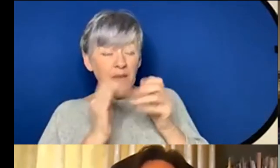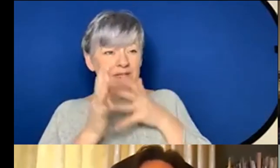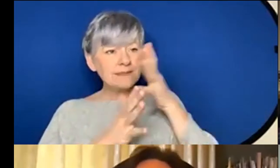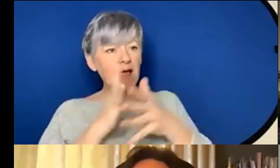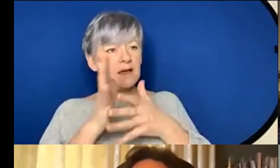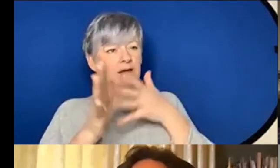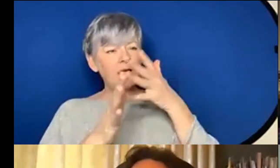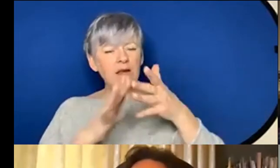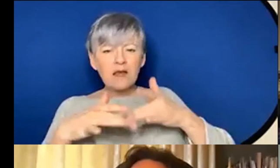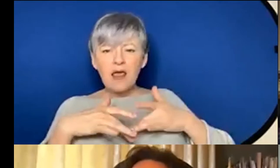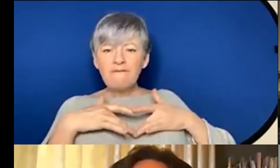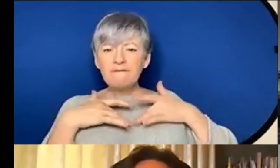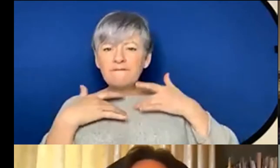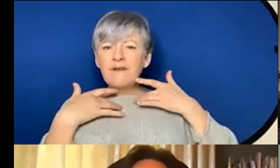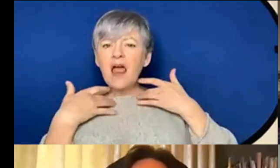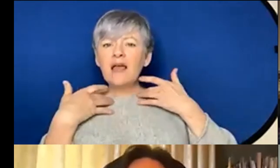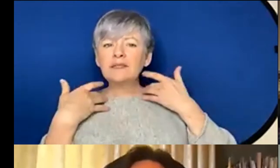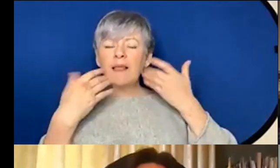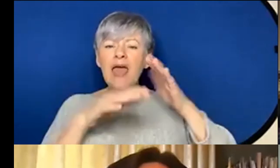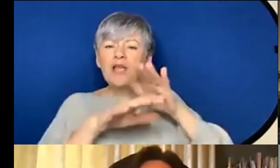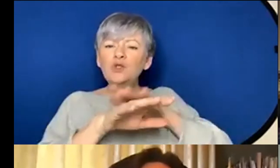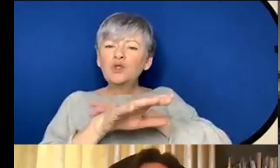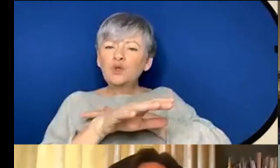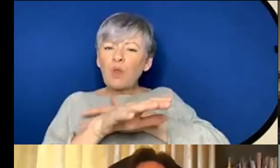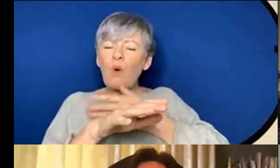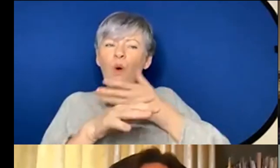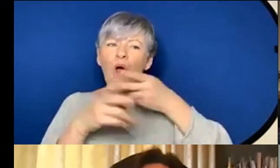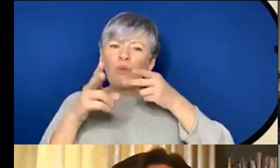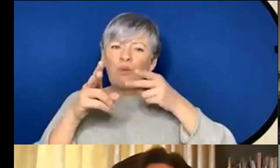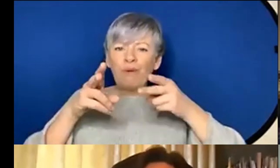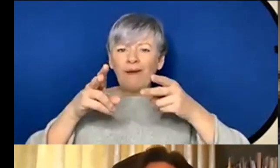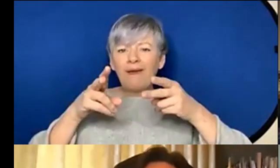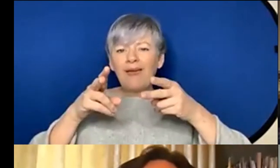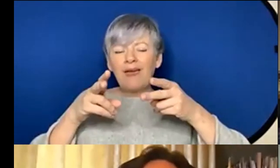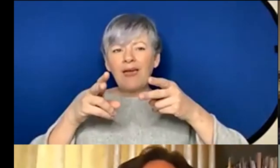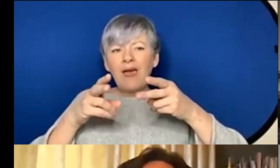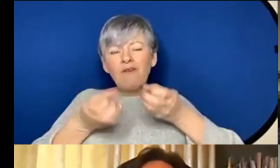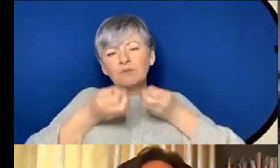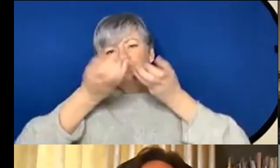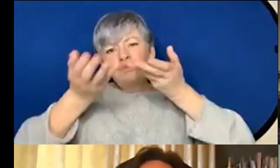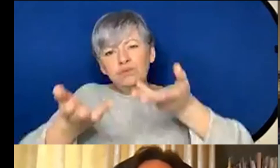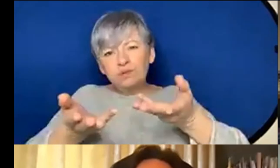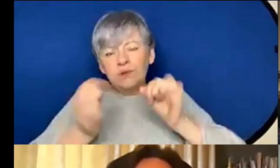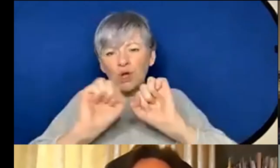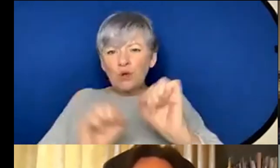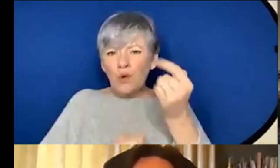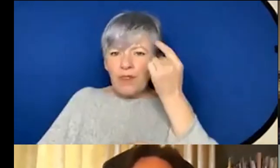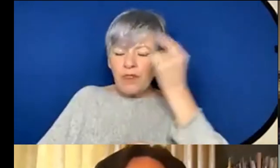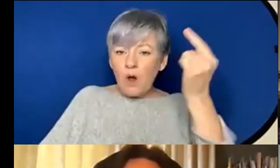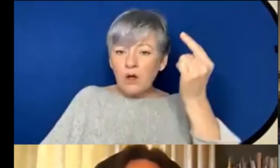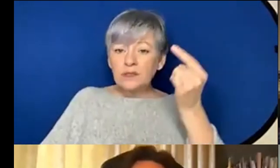uh like a slower maybe more measured way of getting your thoughts across whereas using verbal